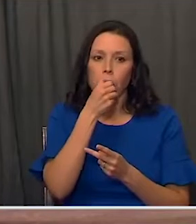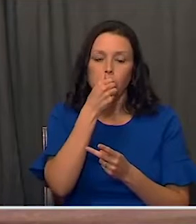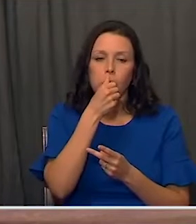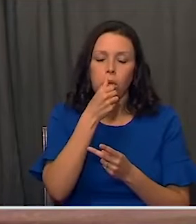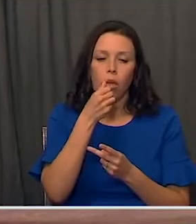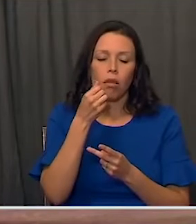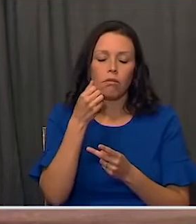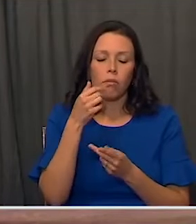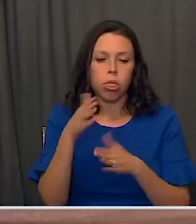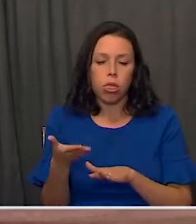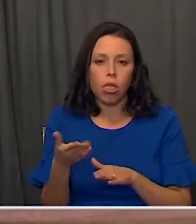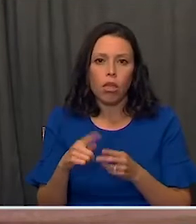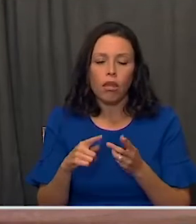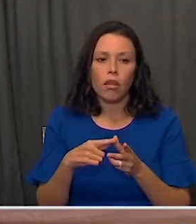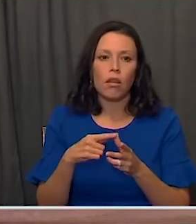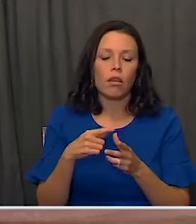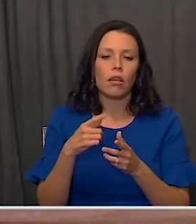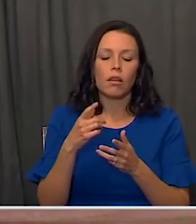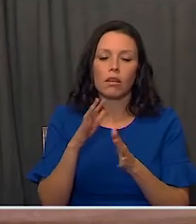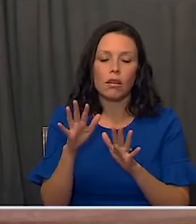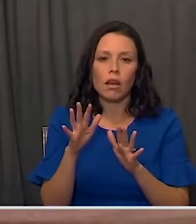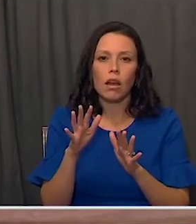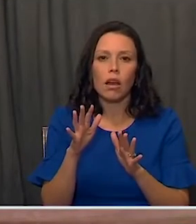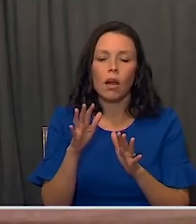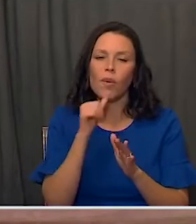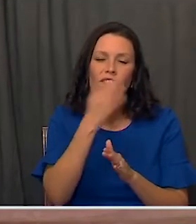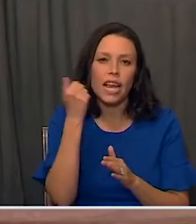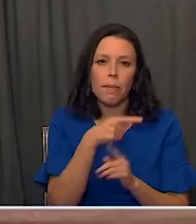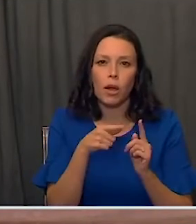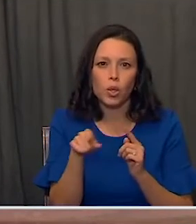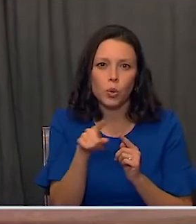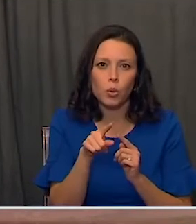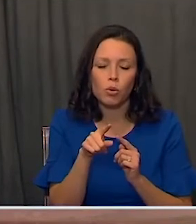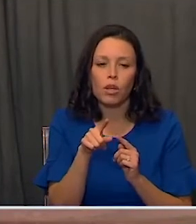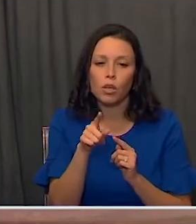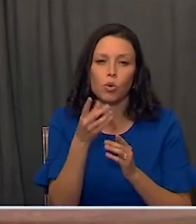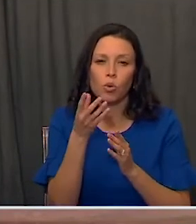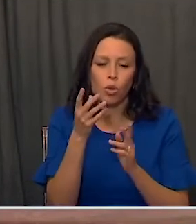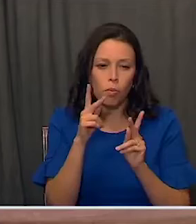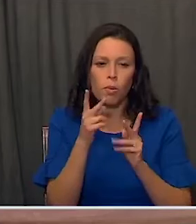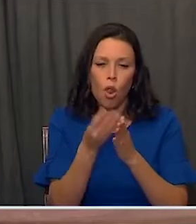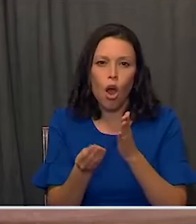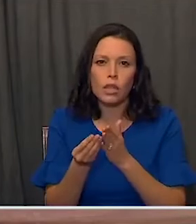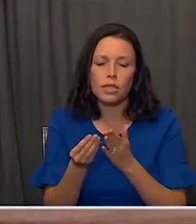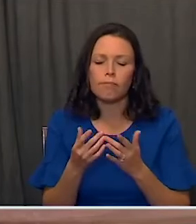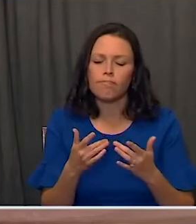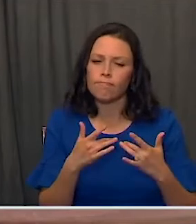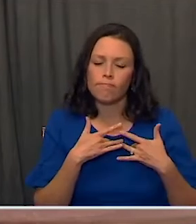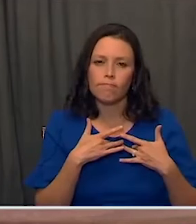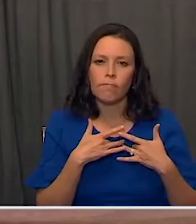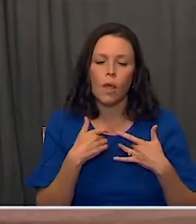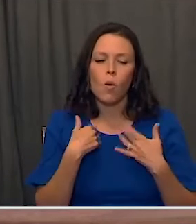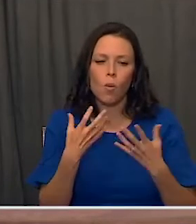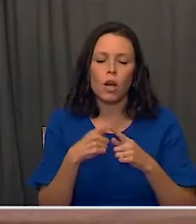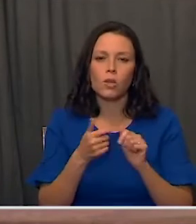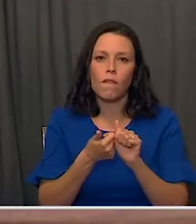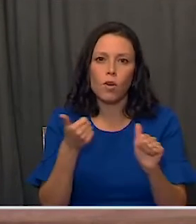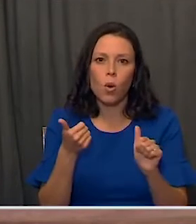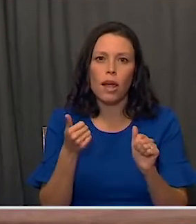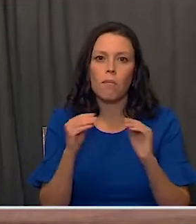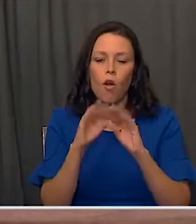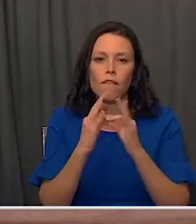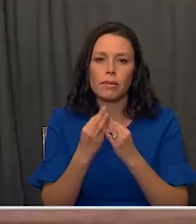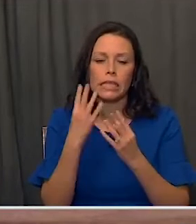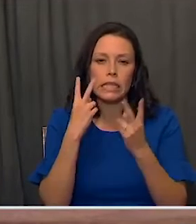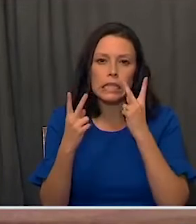Please know that we have not forgotten you or your loss. Your loss is great. And my job is to do all I can to prevent additional families